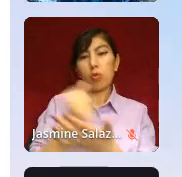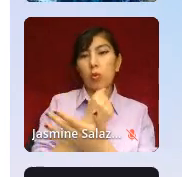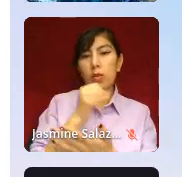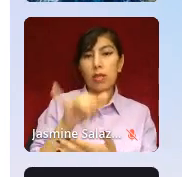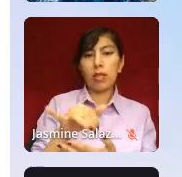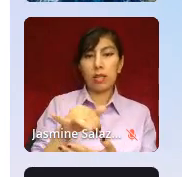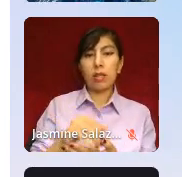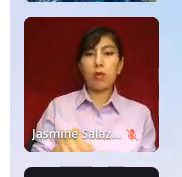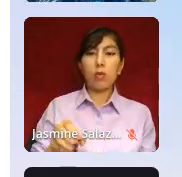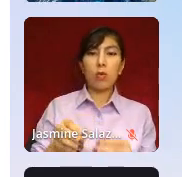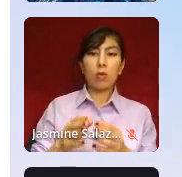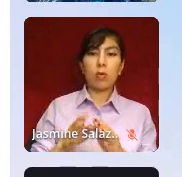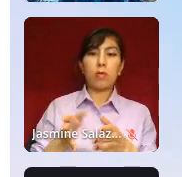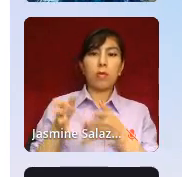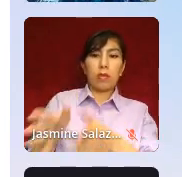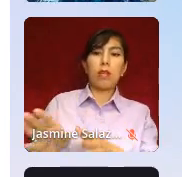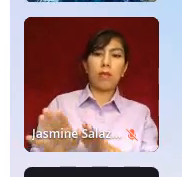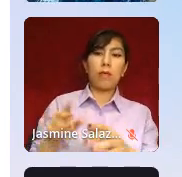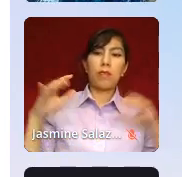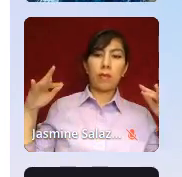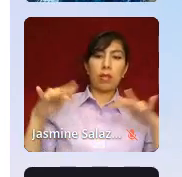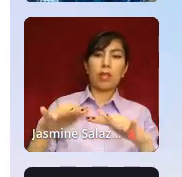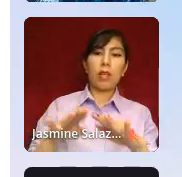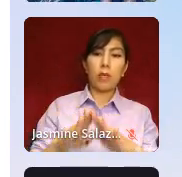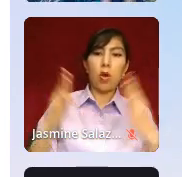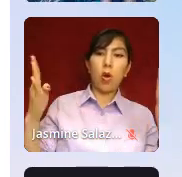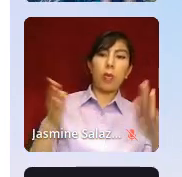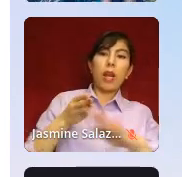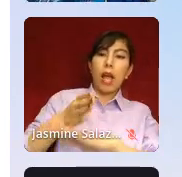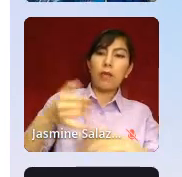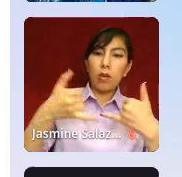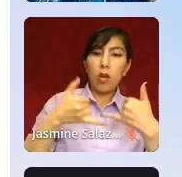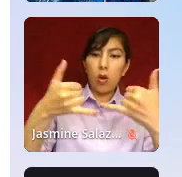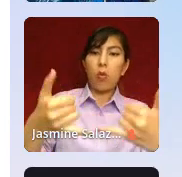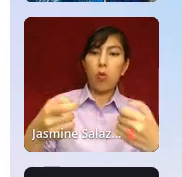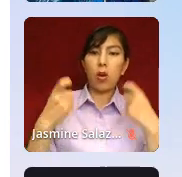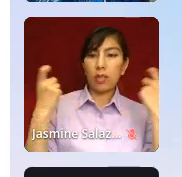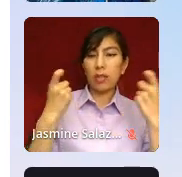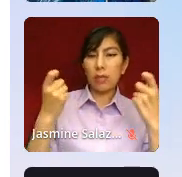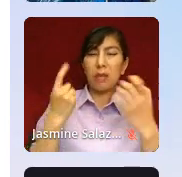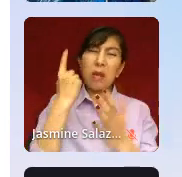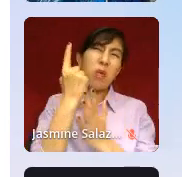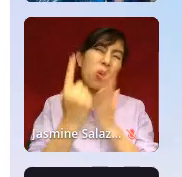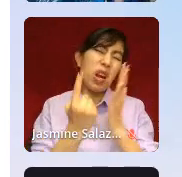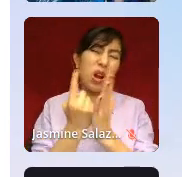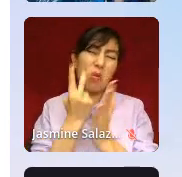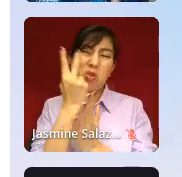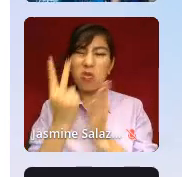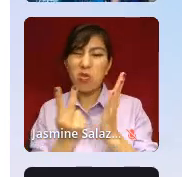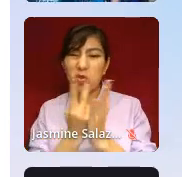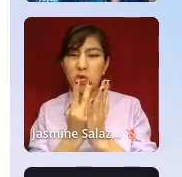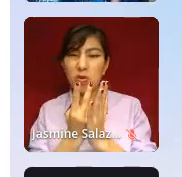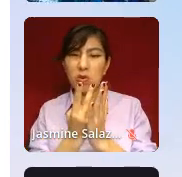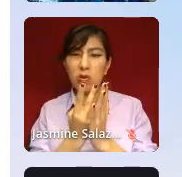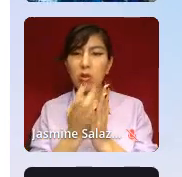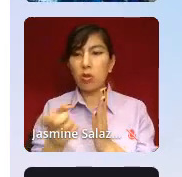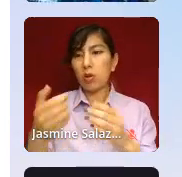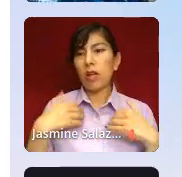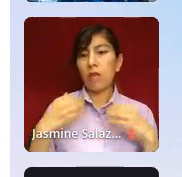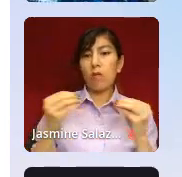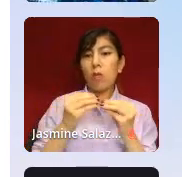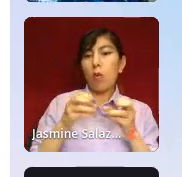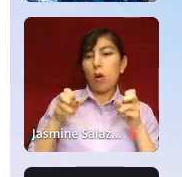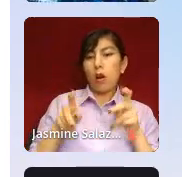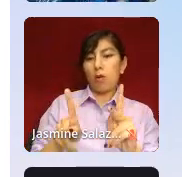the summit open after the award ceremony for maybe like an hour or two. That way it gives you some more opportunities